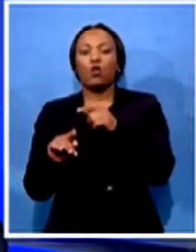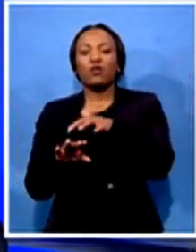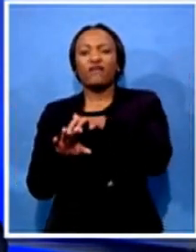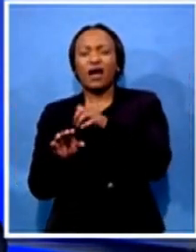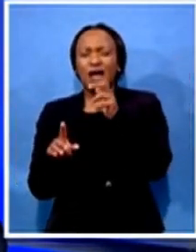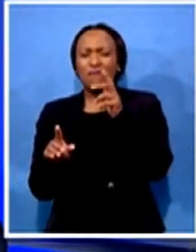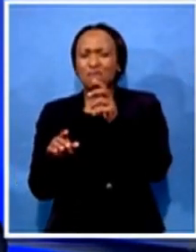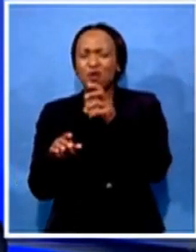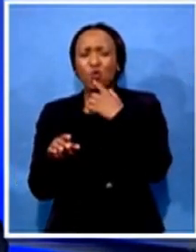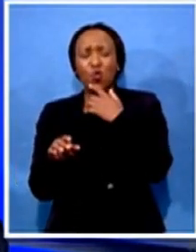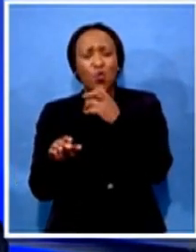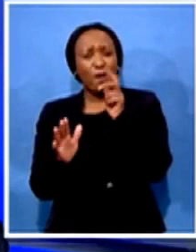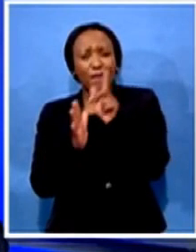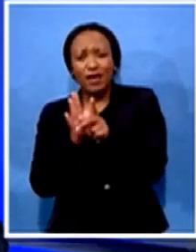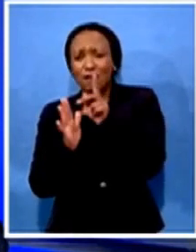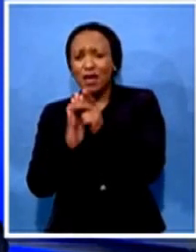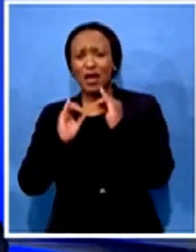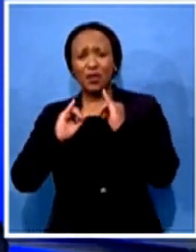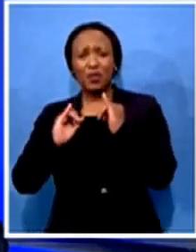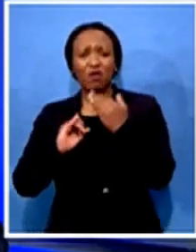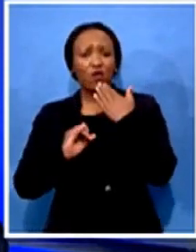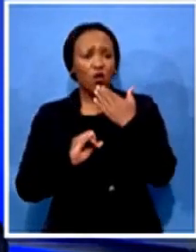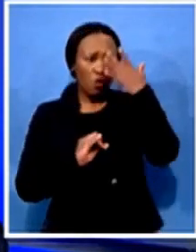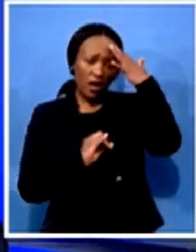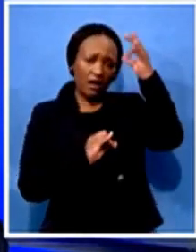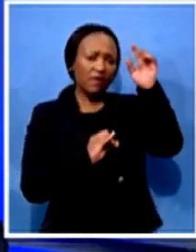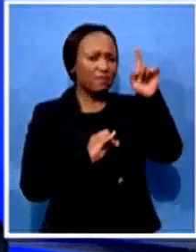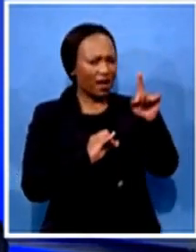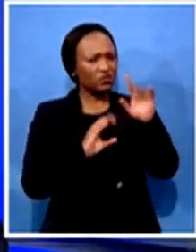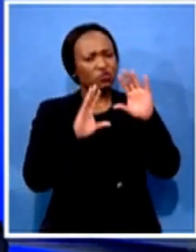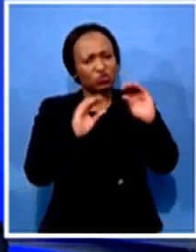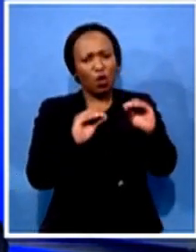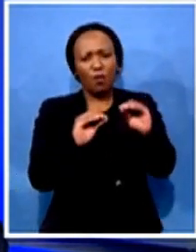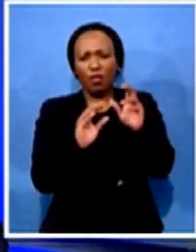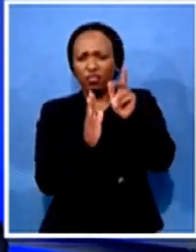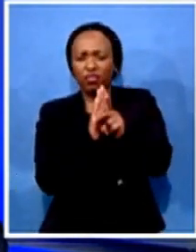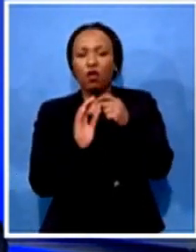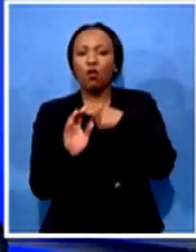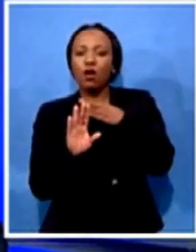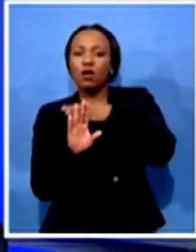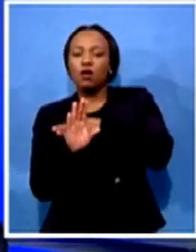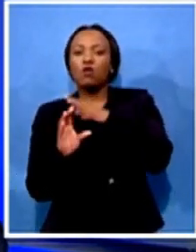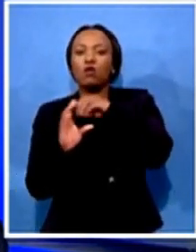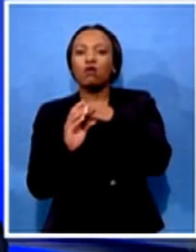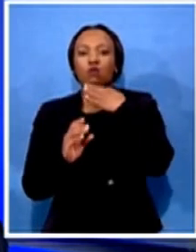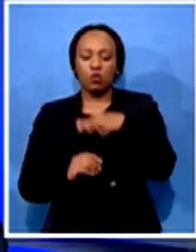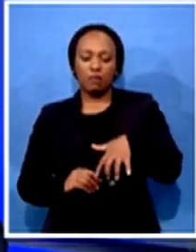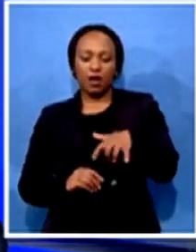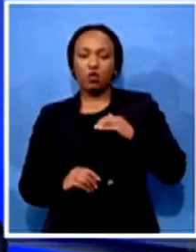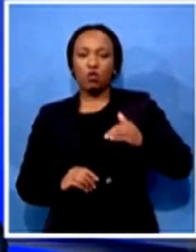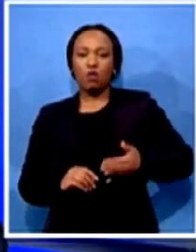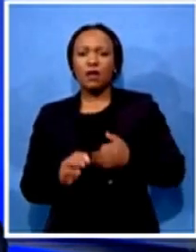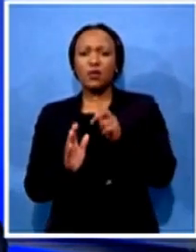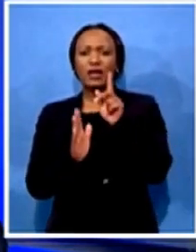to curb the surge. The latest murder involved a pregnant woman who was killed during a home invasion on her farm in